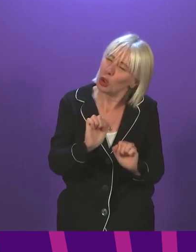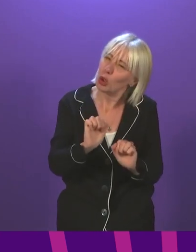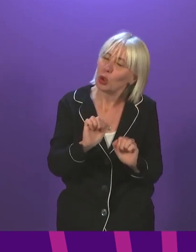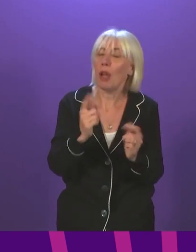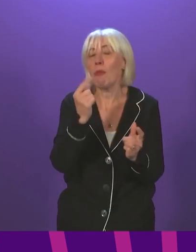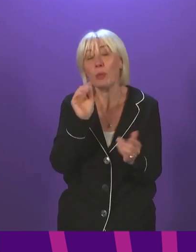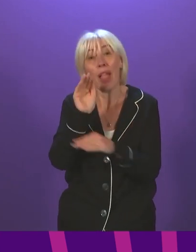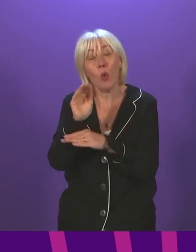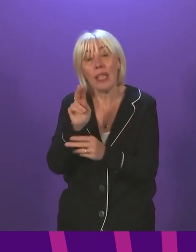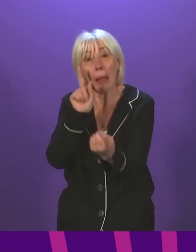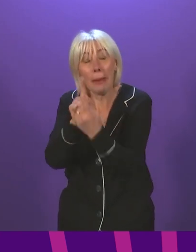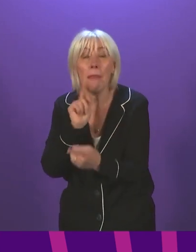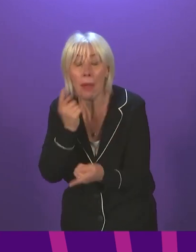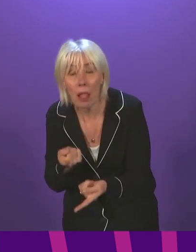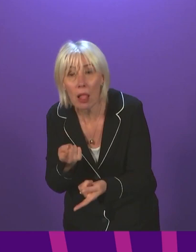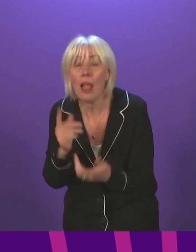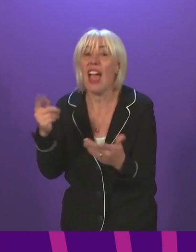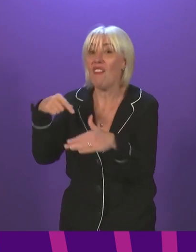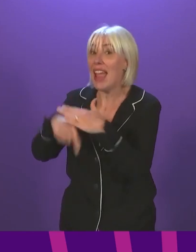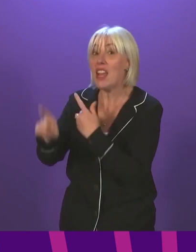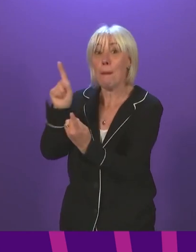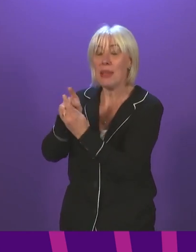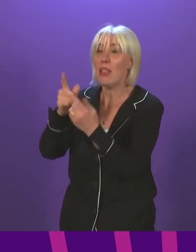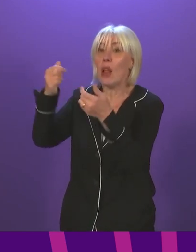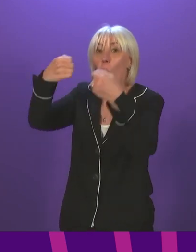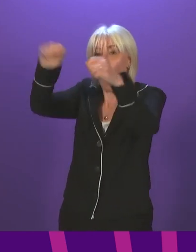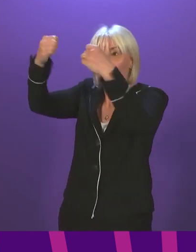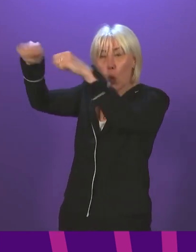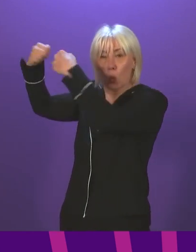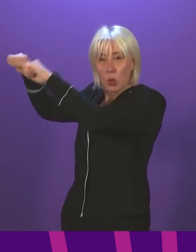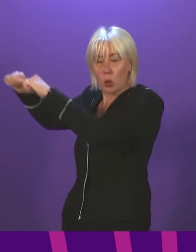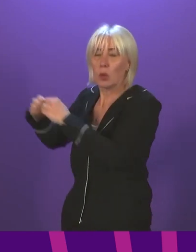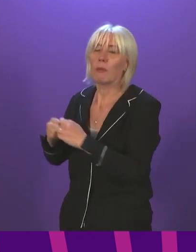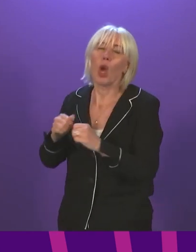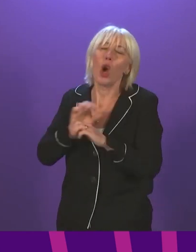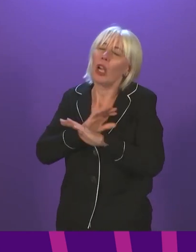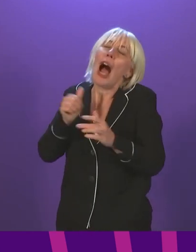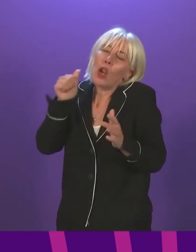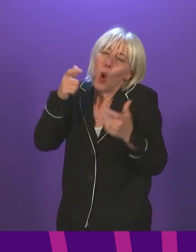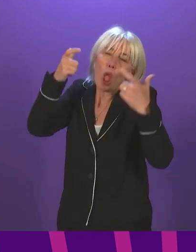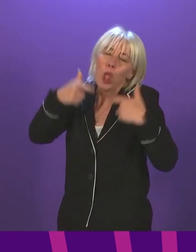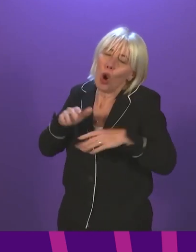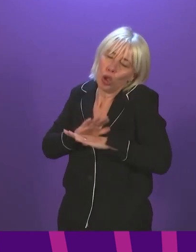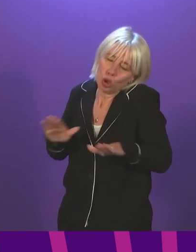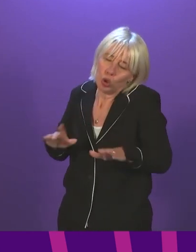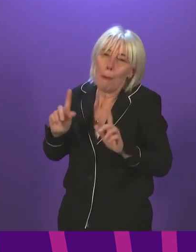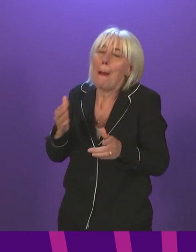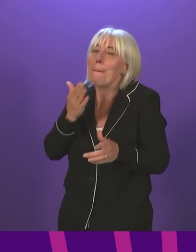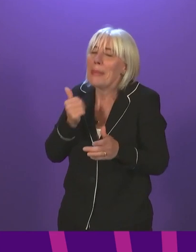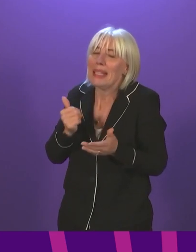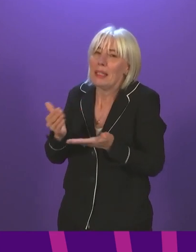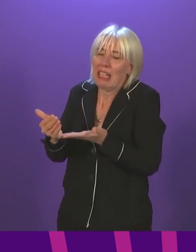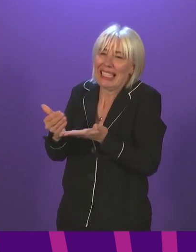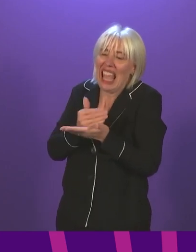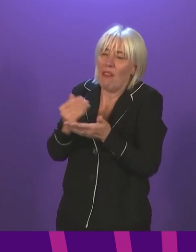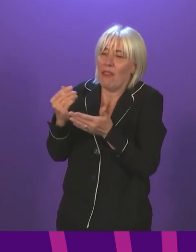as much as possible, indoors open windows if you can. And although it's not the law anymore, try to keep a safe distance from people in